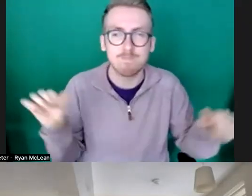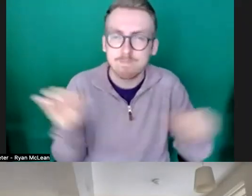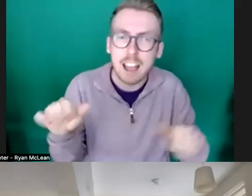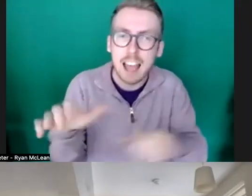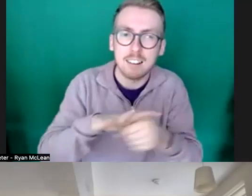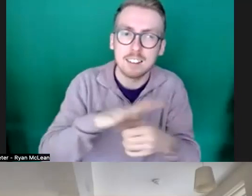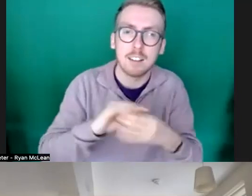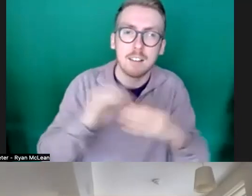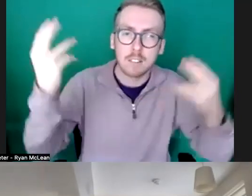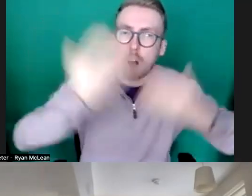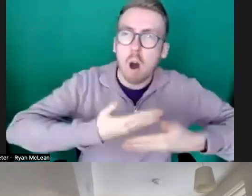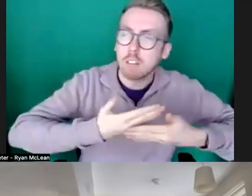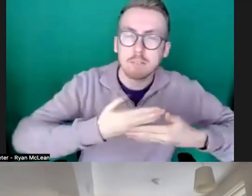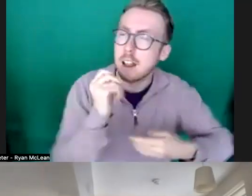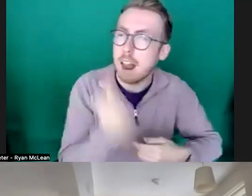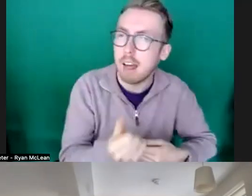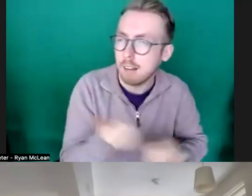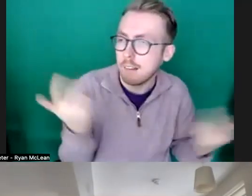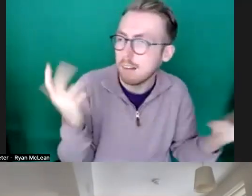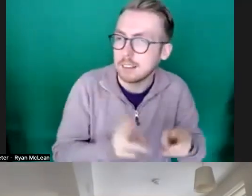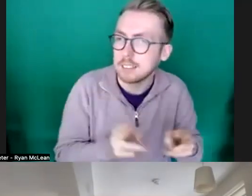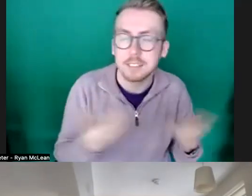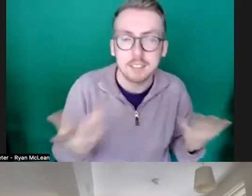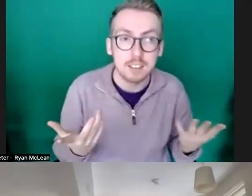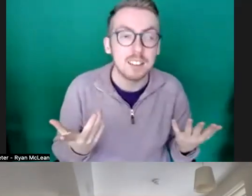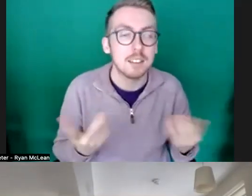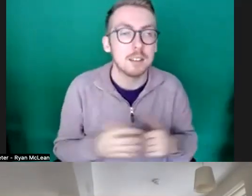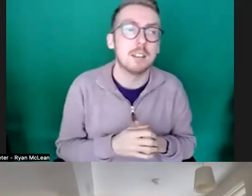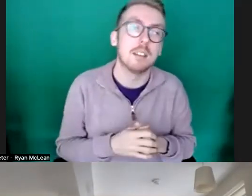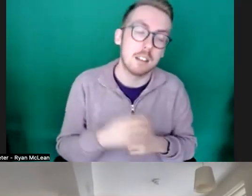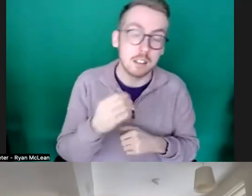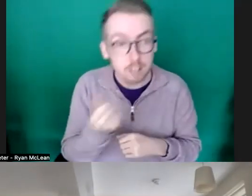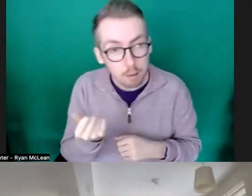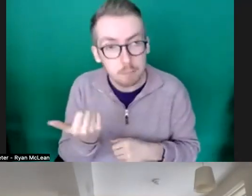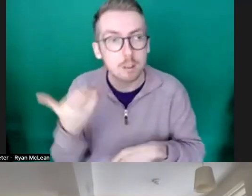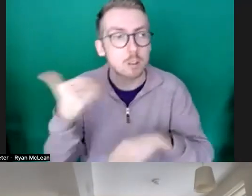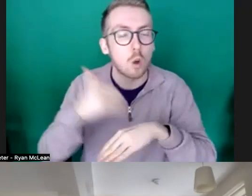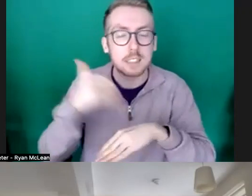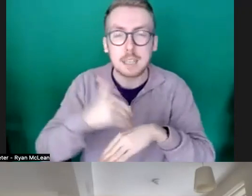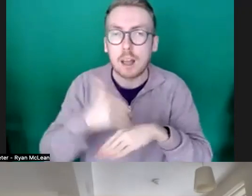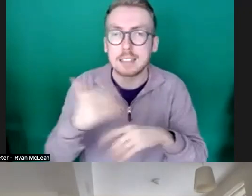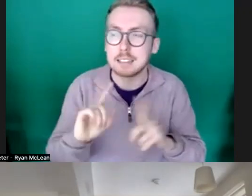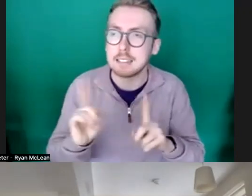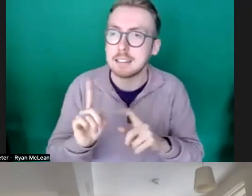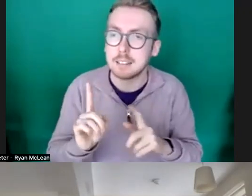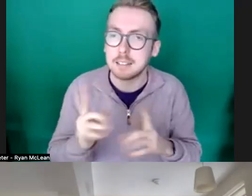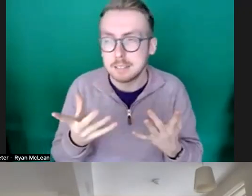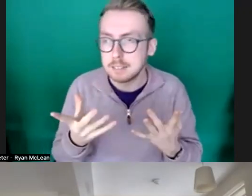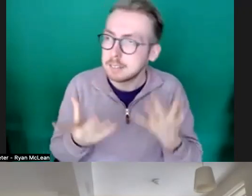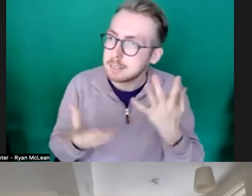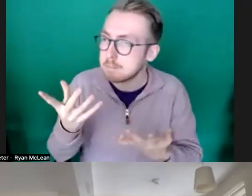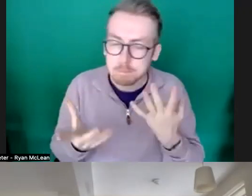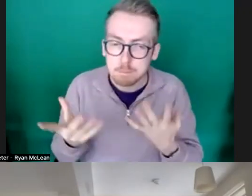and some of the some of the consequences of that are that um obviously